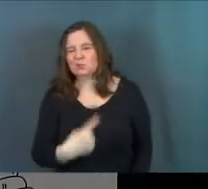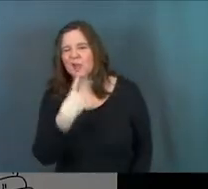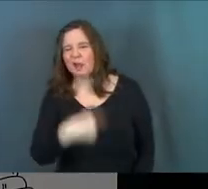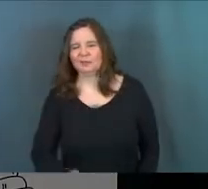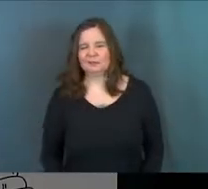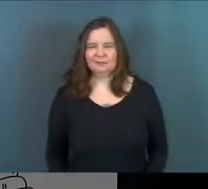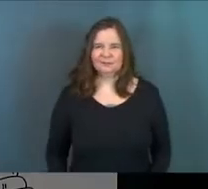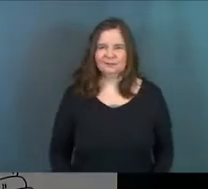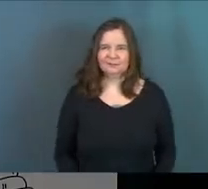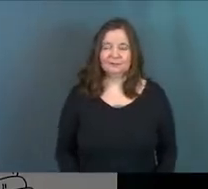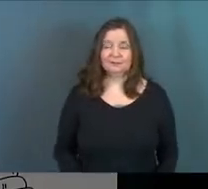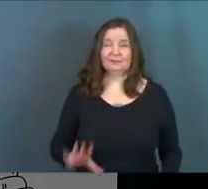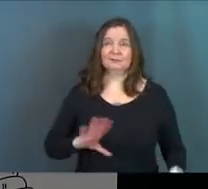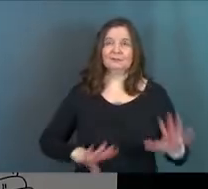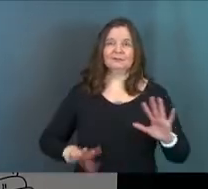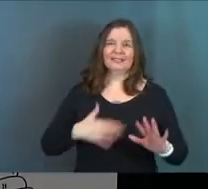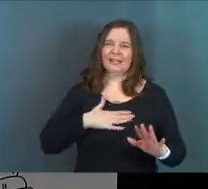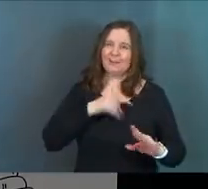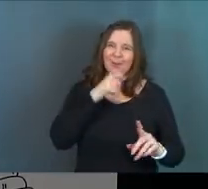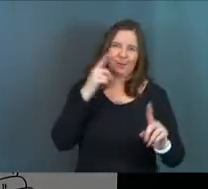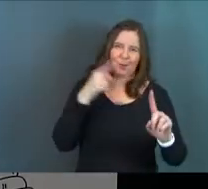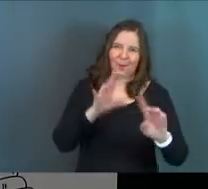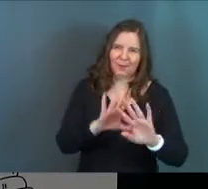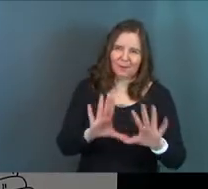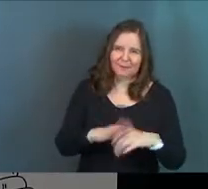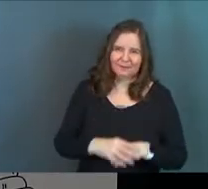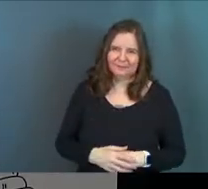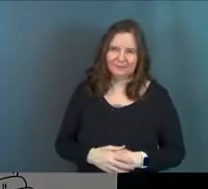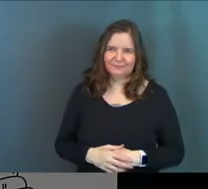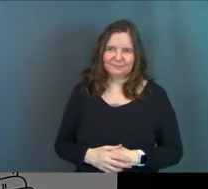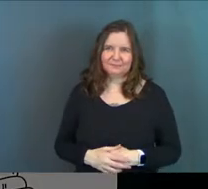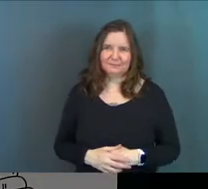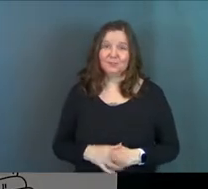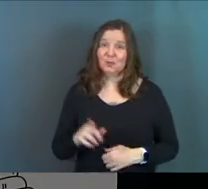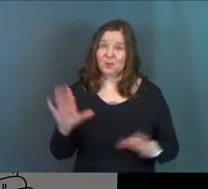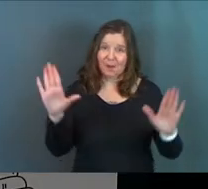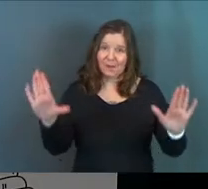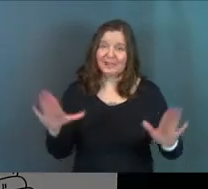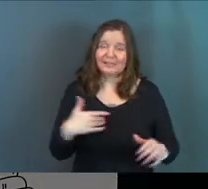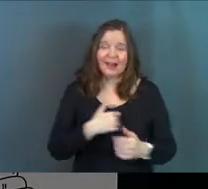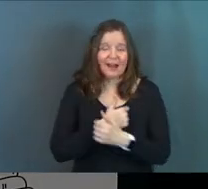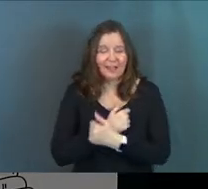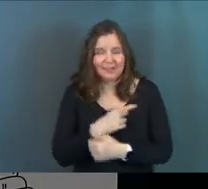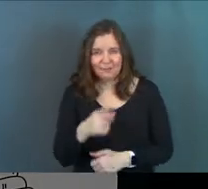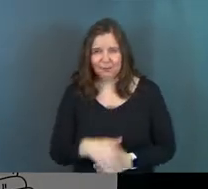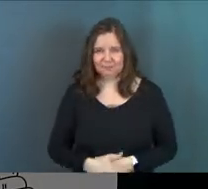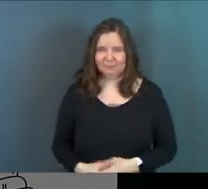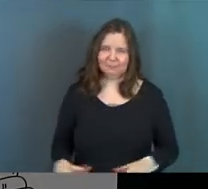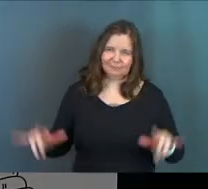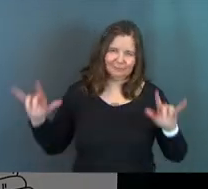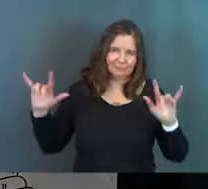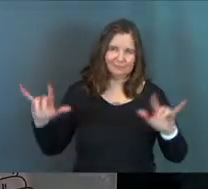suck. You know, it's like, I'm not, it's not my goal, okay, at all. You're amazing and I love you.